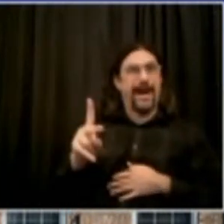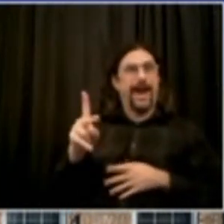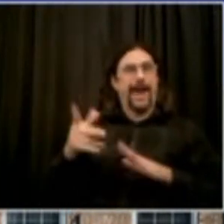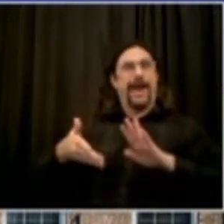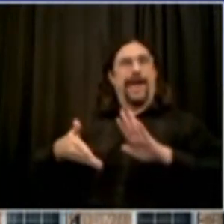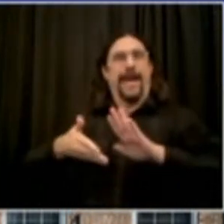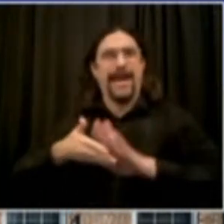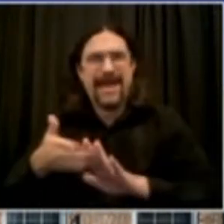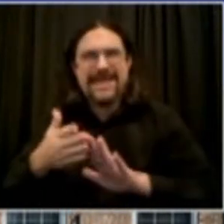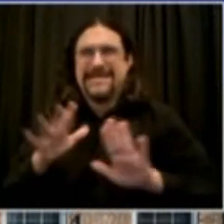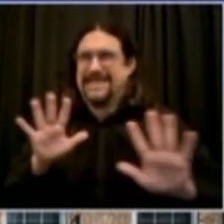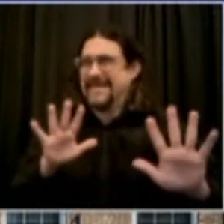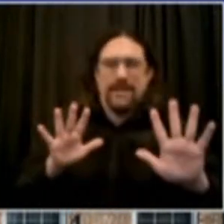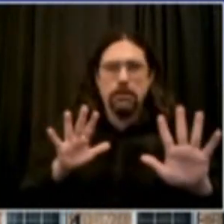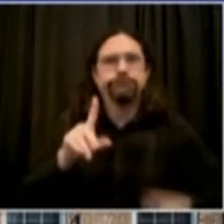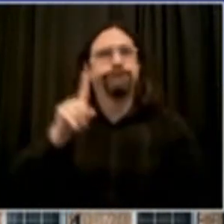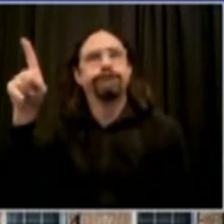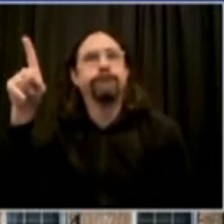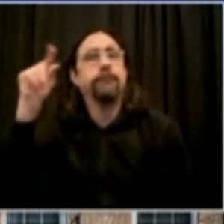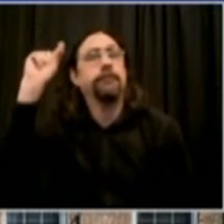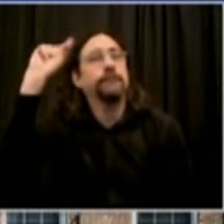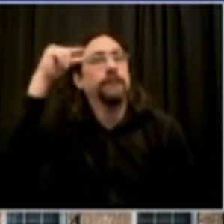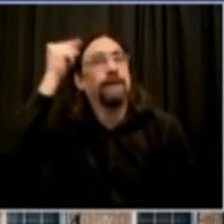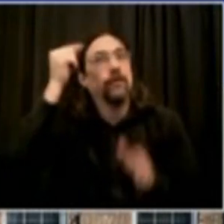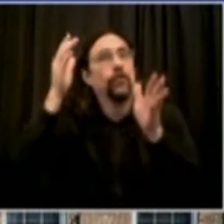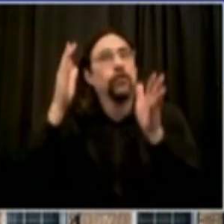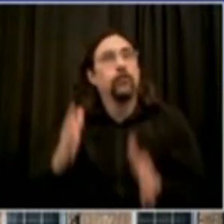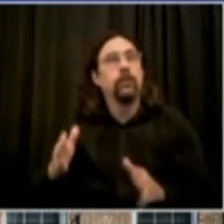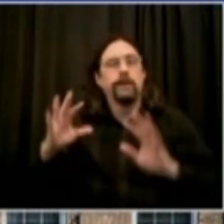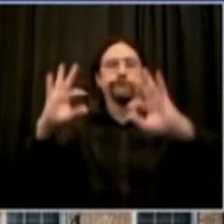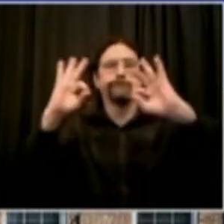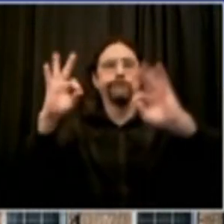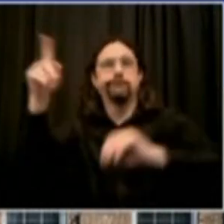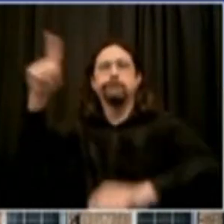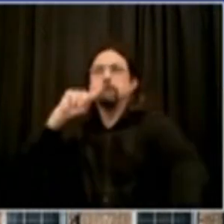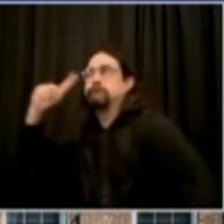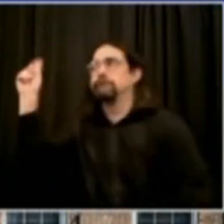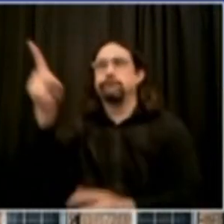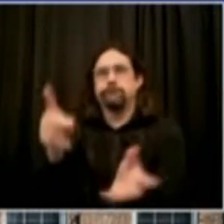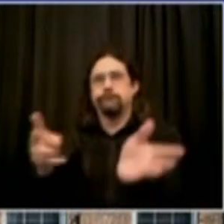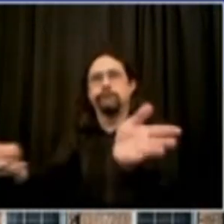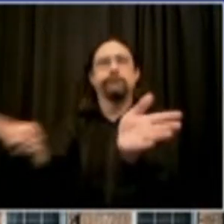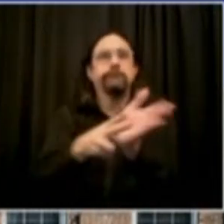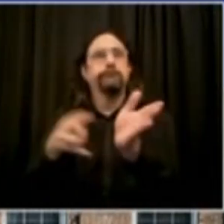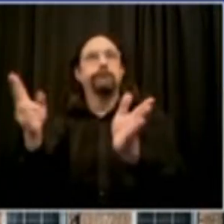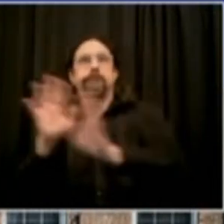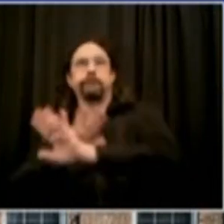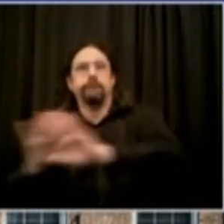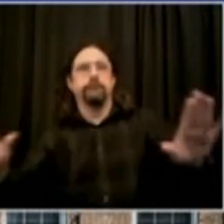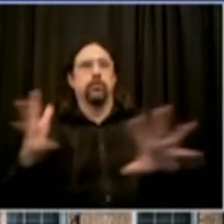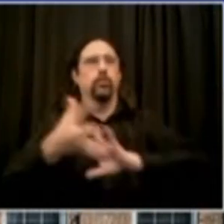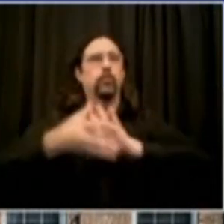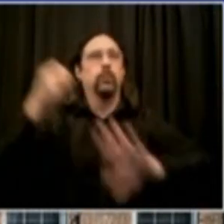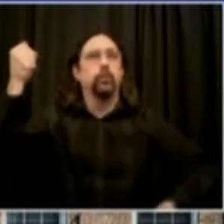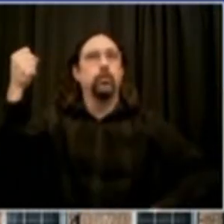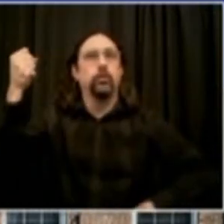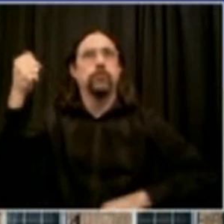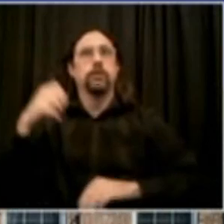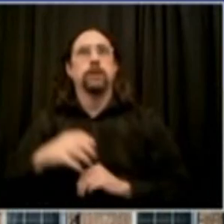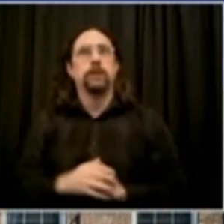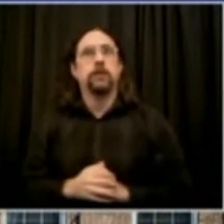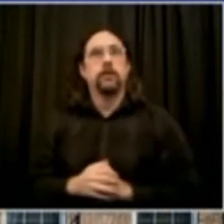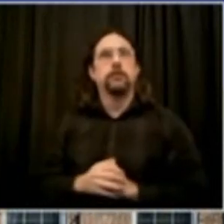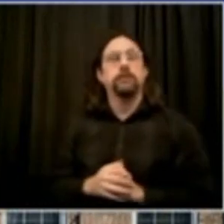Now, we need the court system to play their role. So I'm calling on the state court system, please aggressively follow up on this